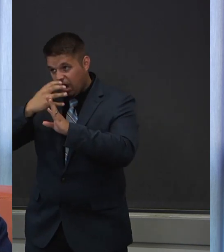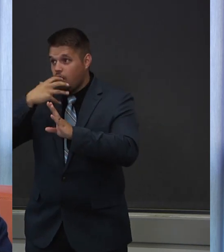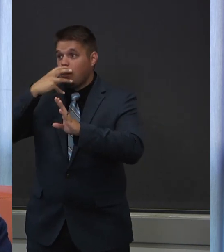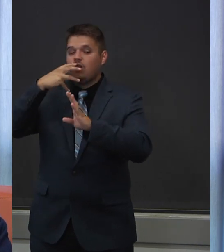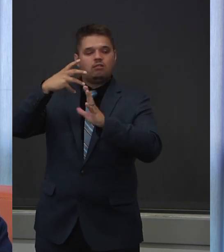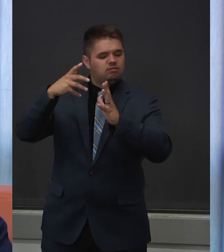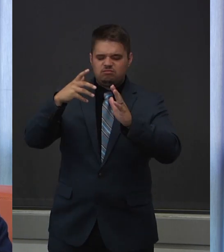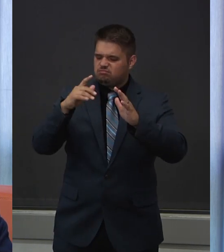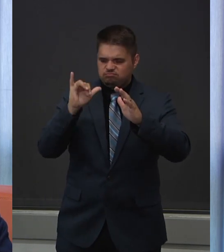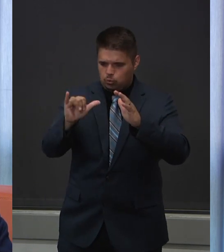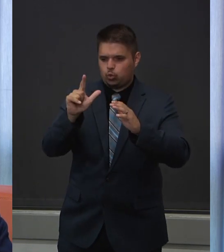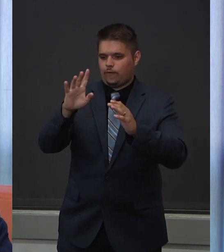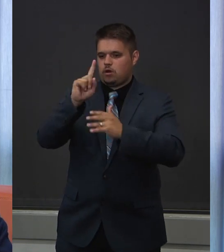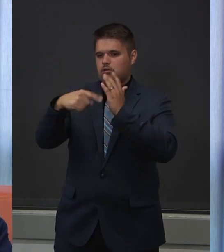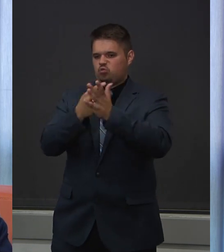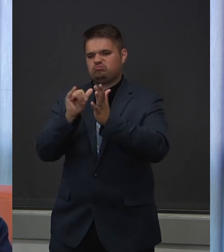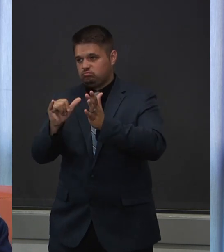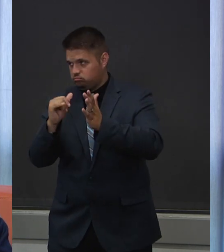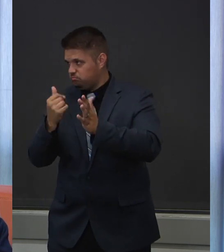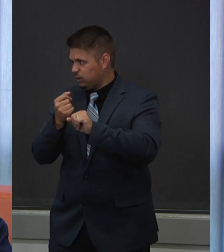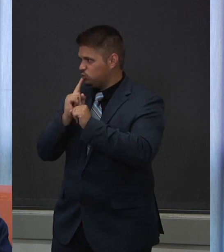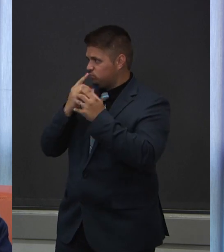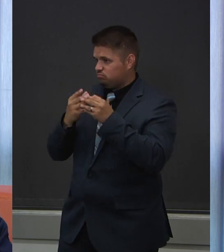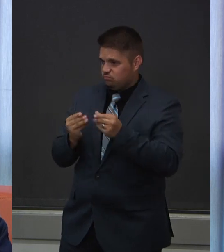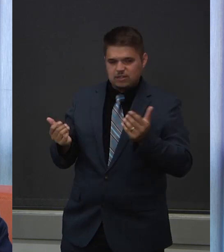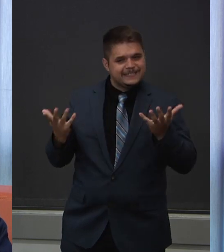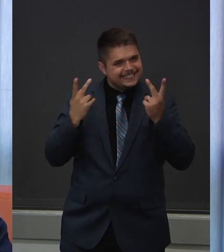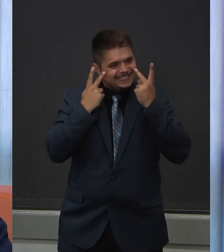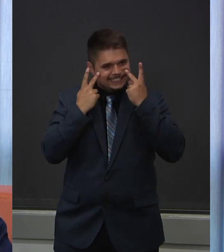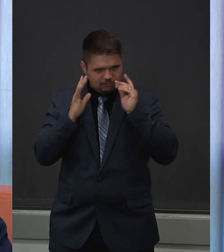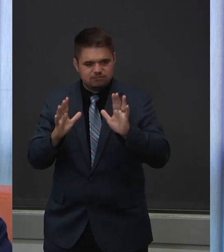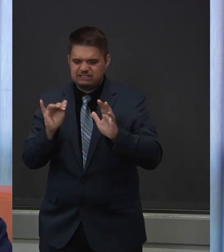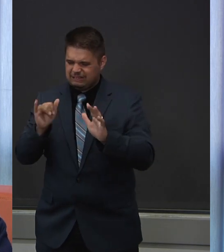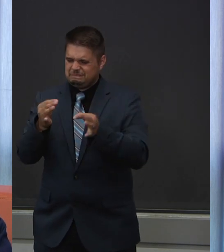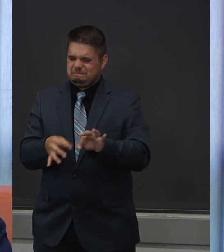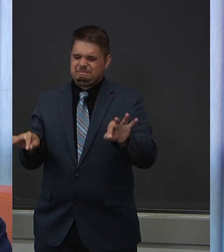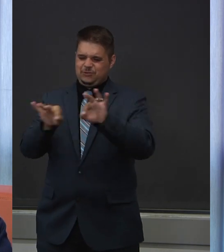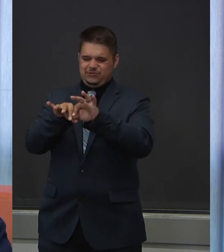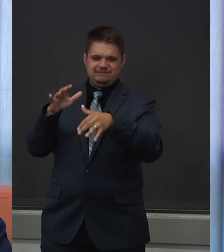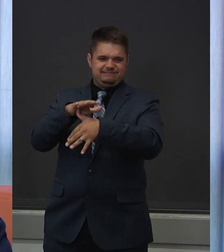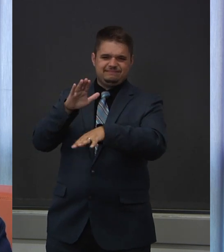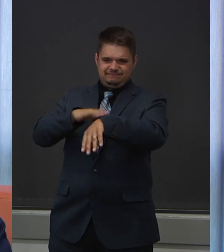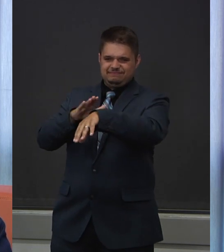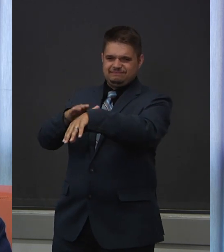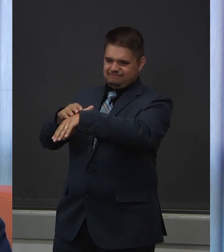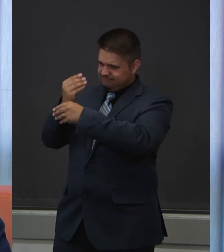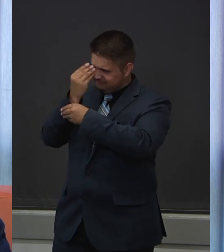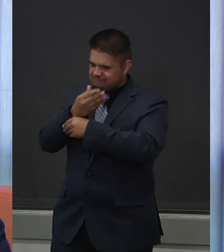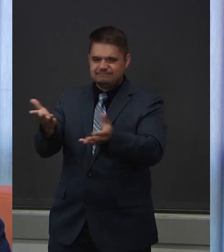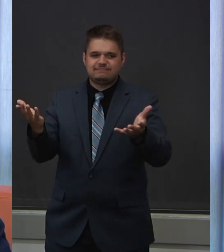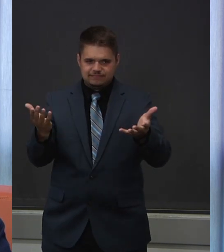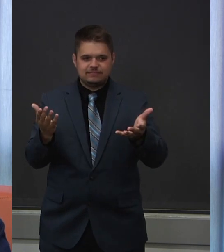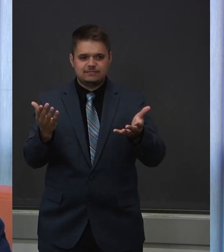So that's really the most important thing for isolation, that 10-day period.